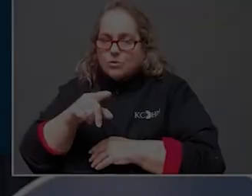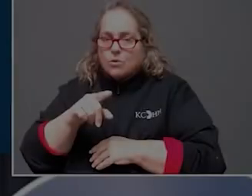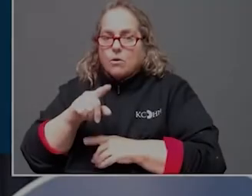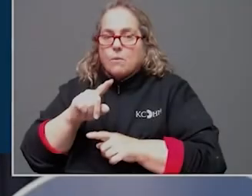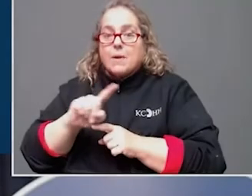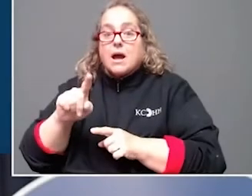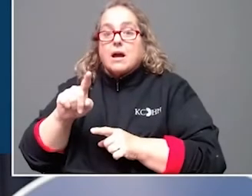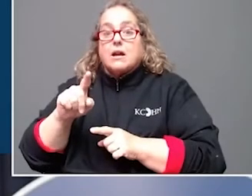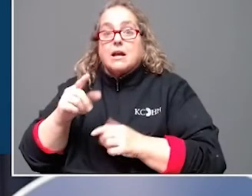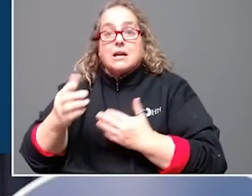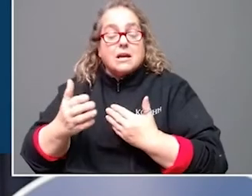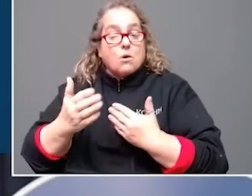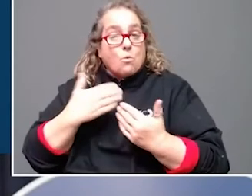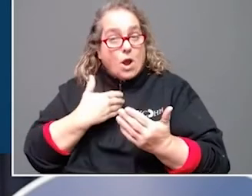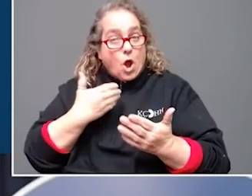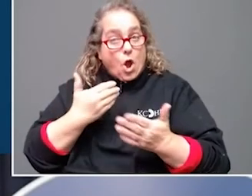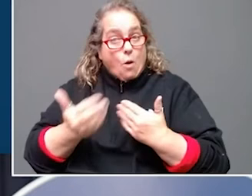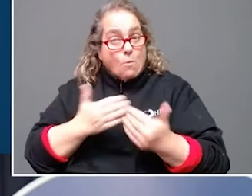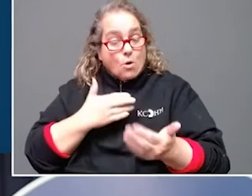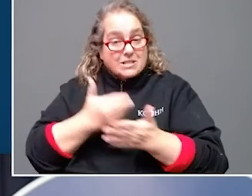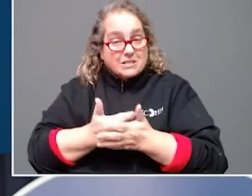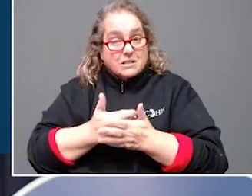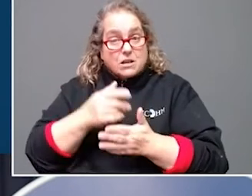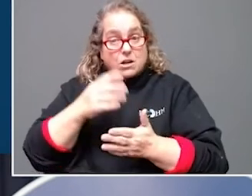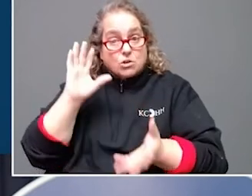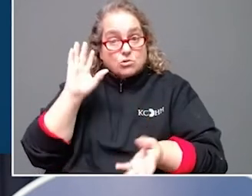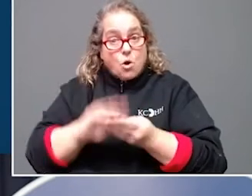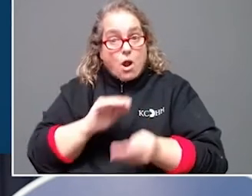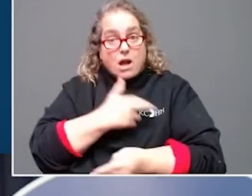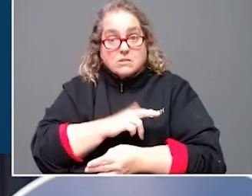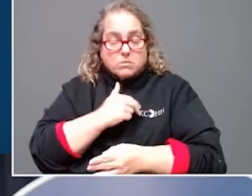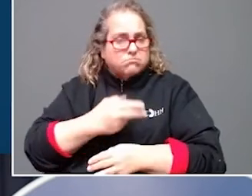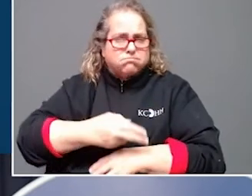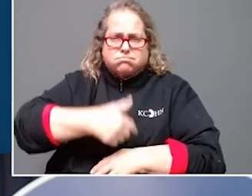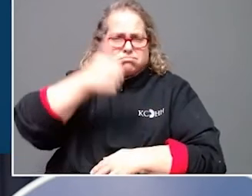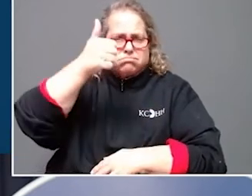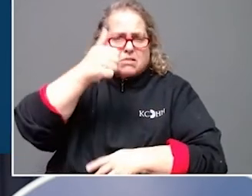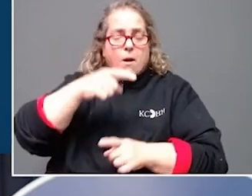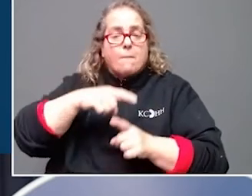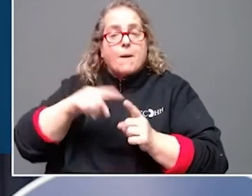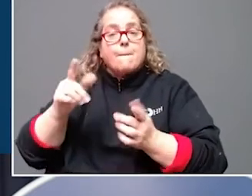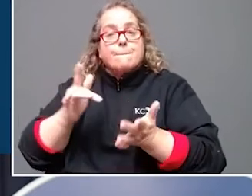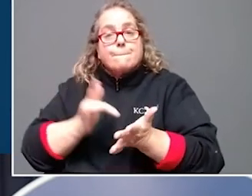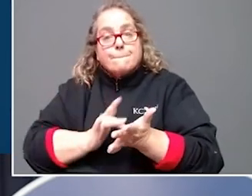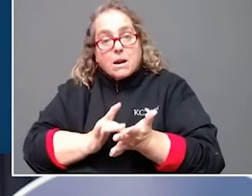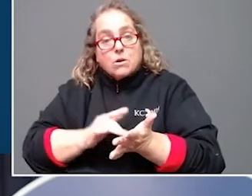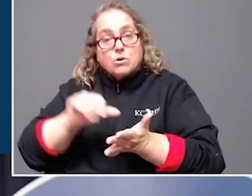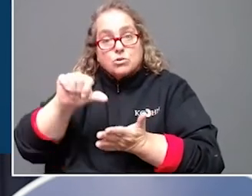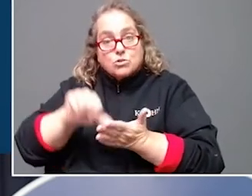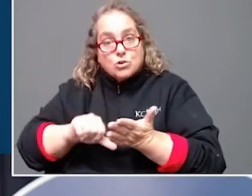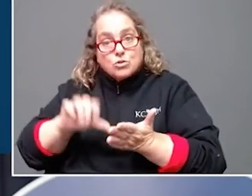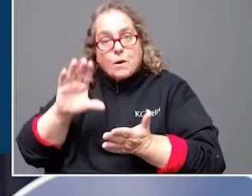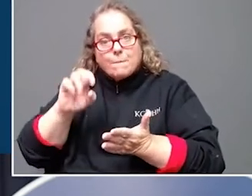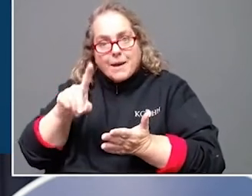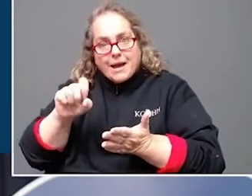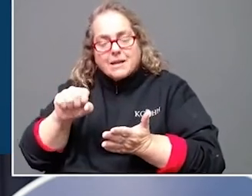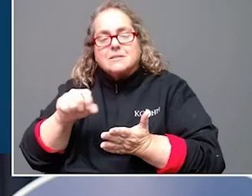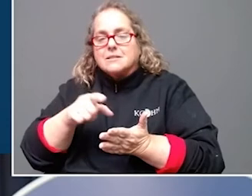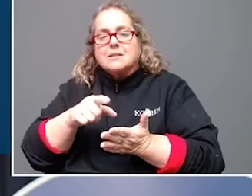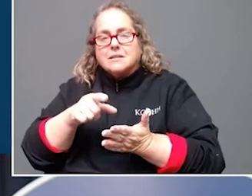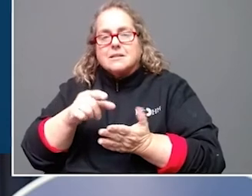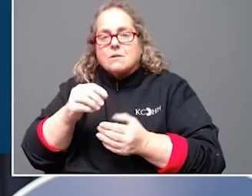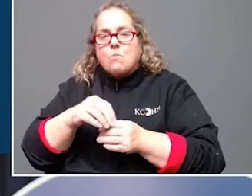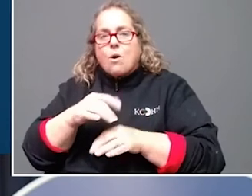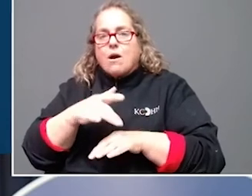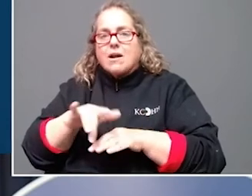As a result, Governor Beshear gave a remote update on Western Kentucky tornado recovery efforts from the governor's mansion on Monday, while